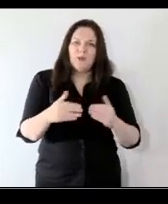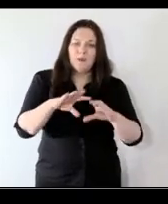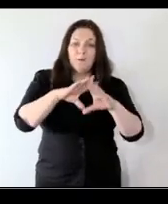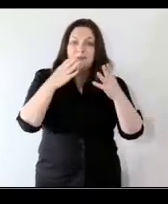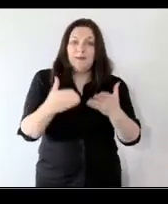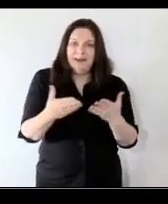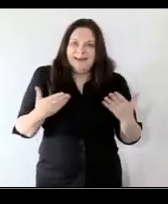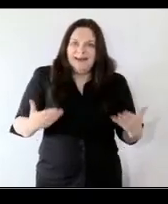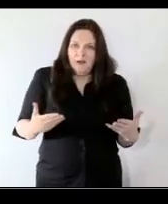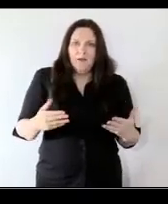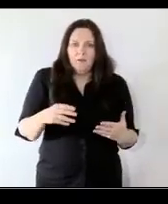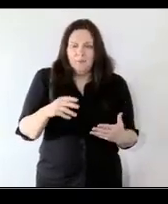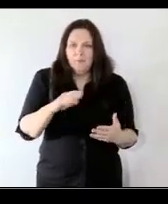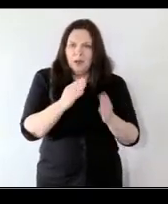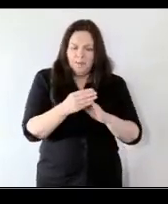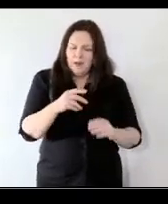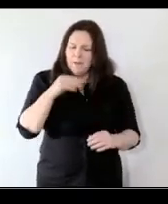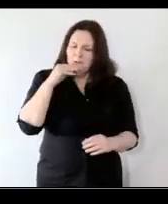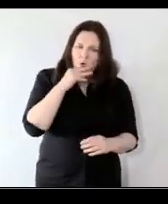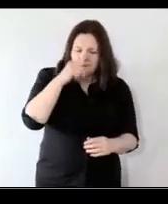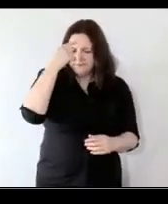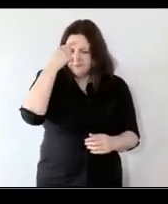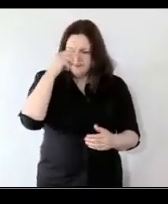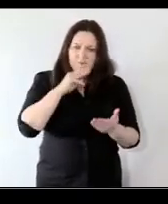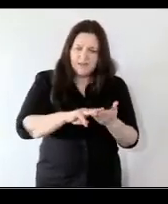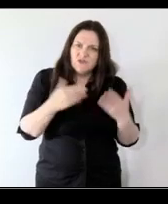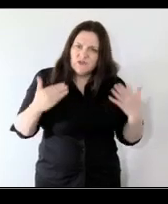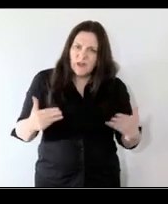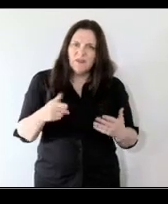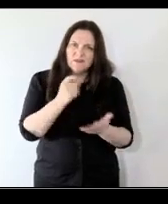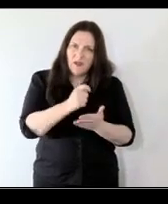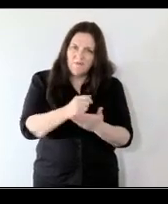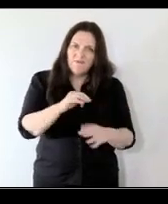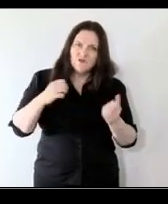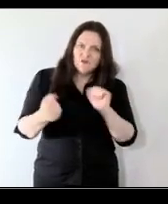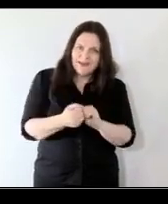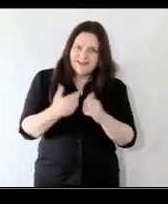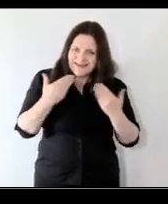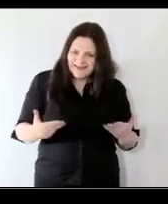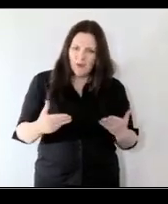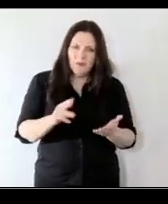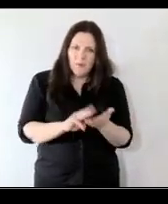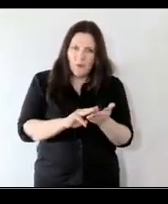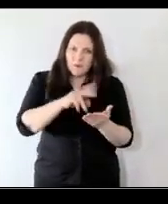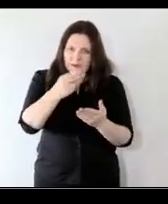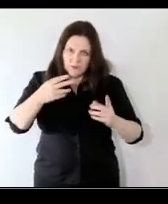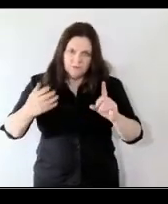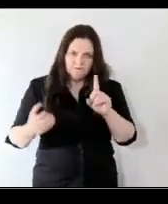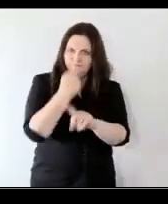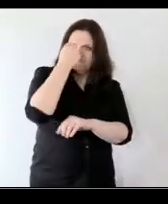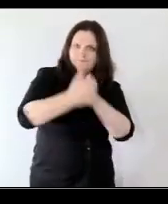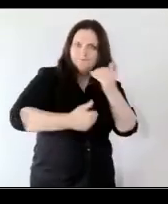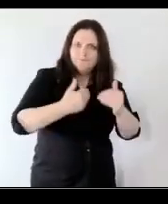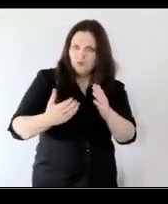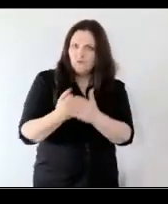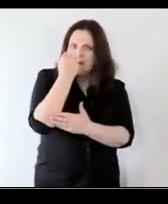in this moment you know this is our time for change this this is the moment we must seize because we